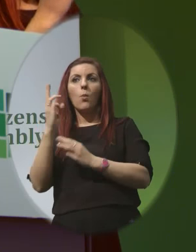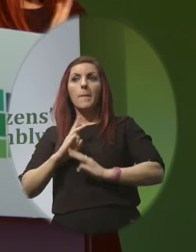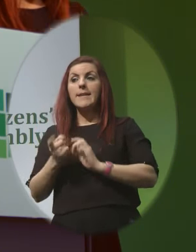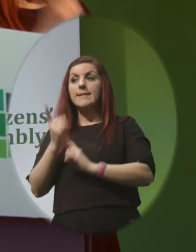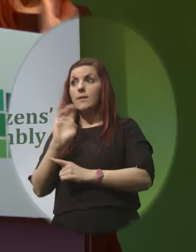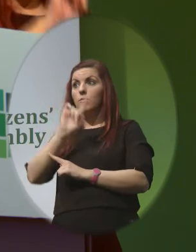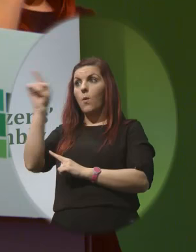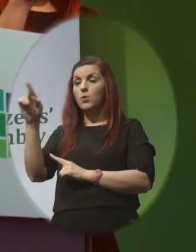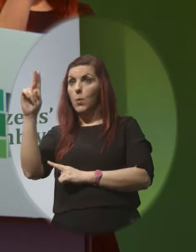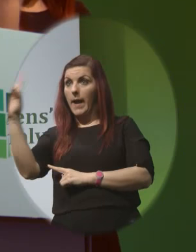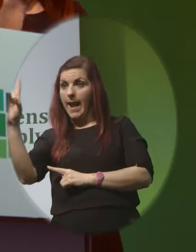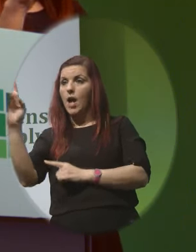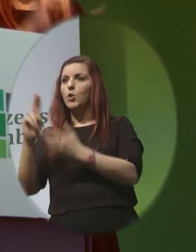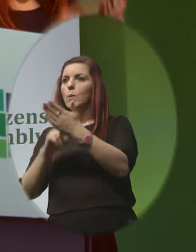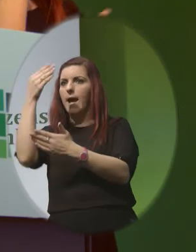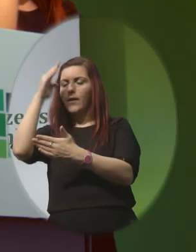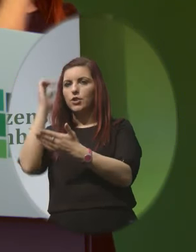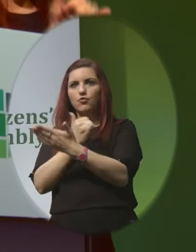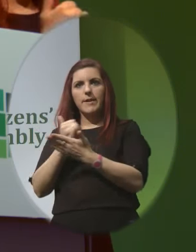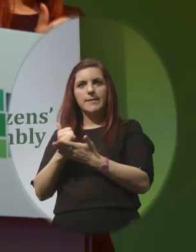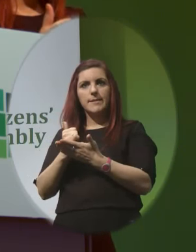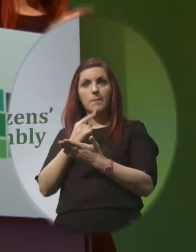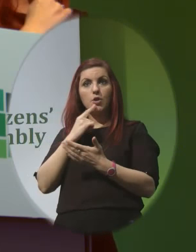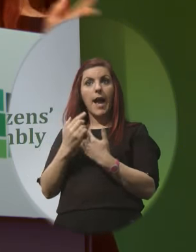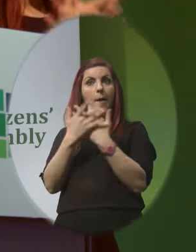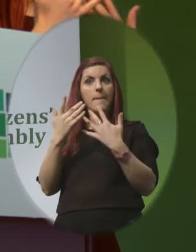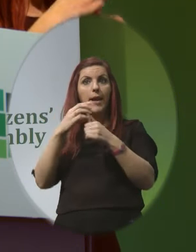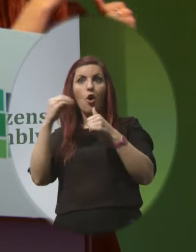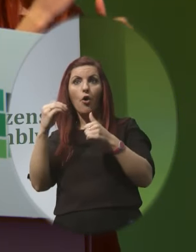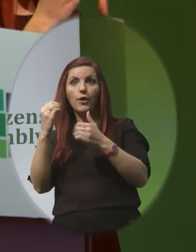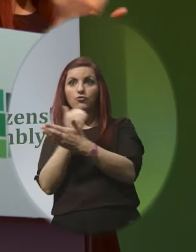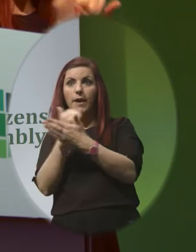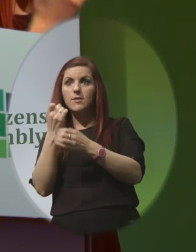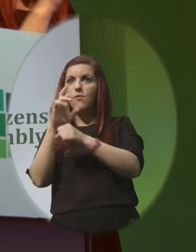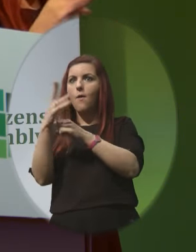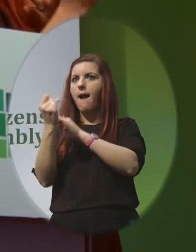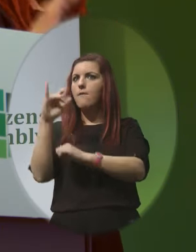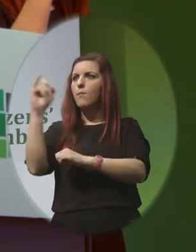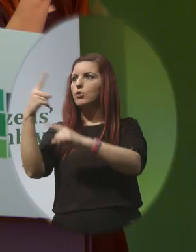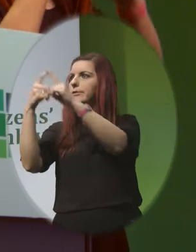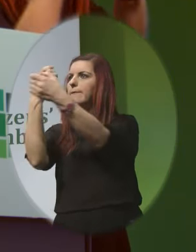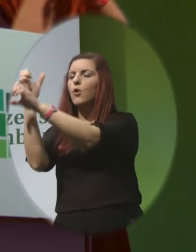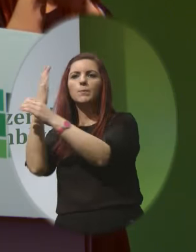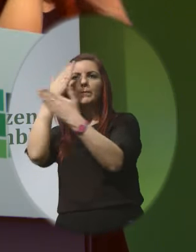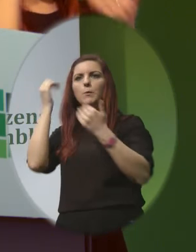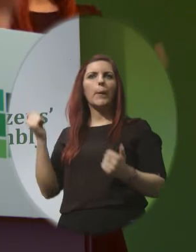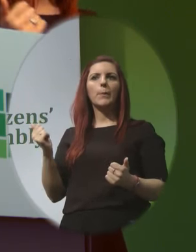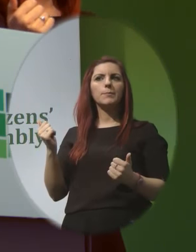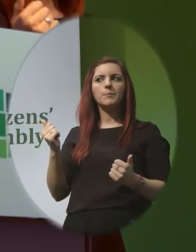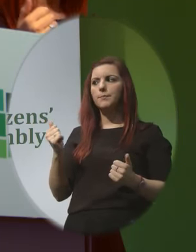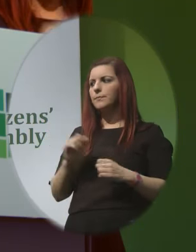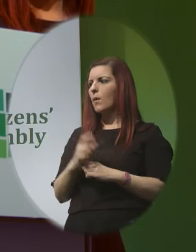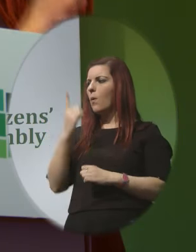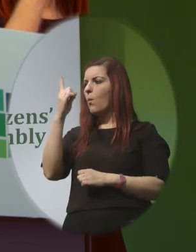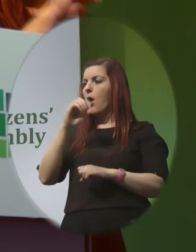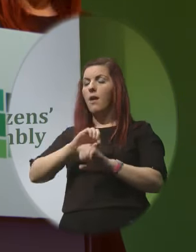when having abortions in UK clinics we don't know how many gave other addresses or had abortions elsewhere one online